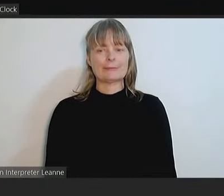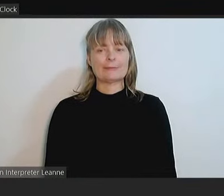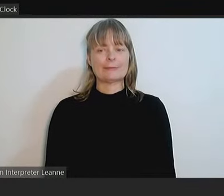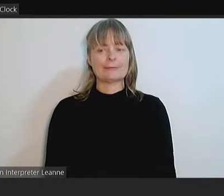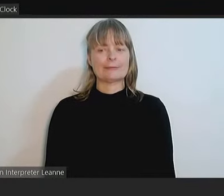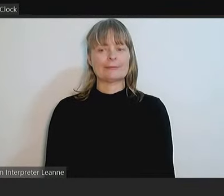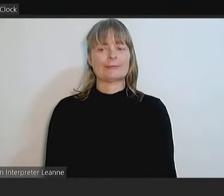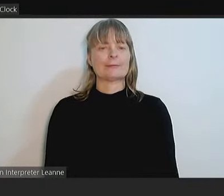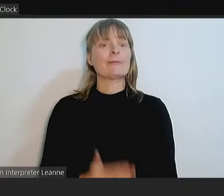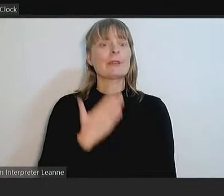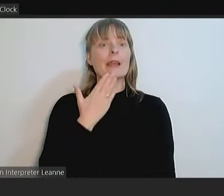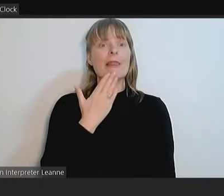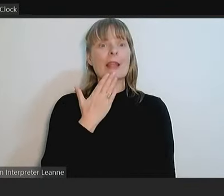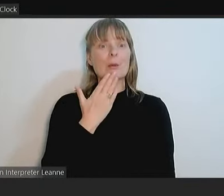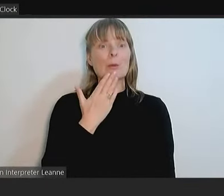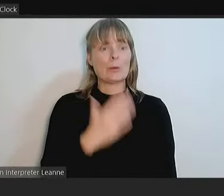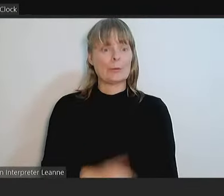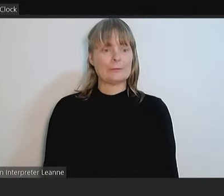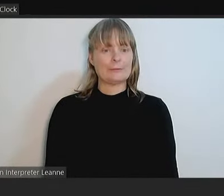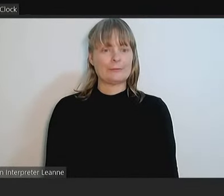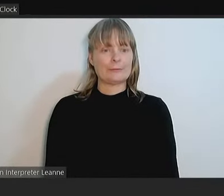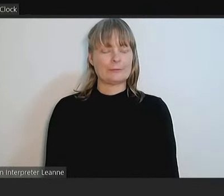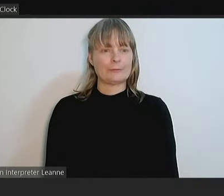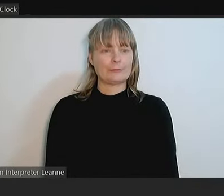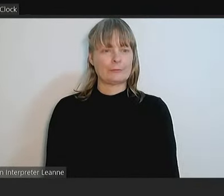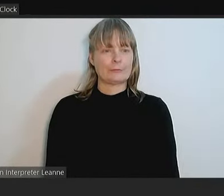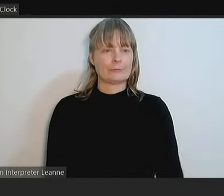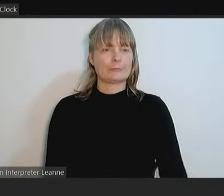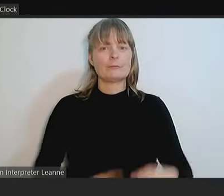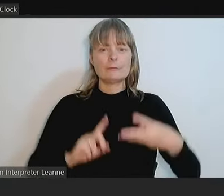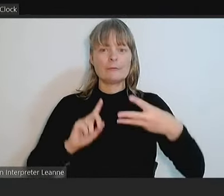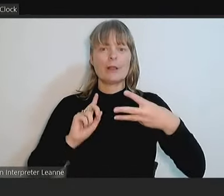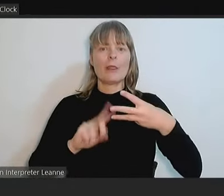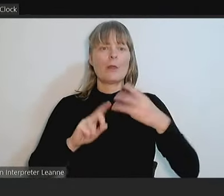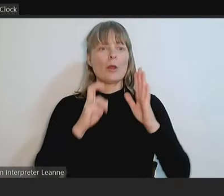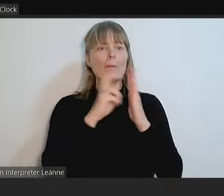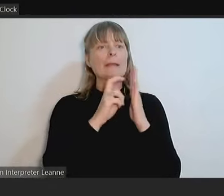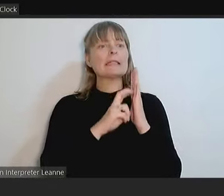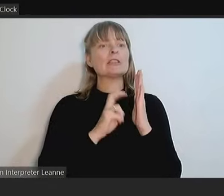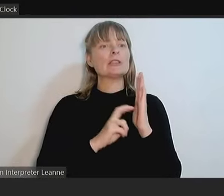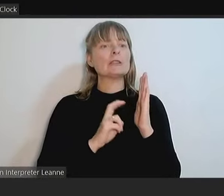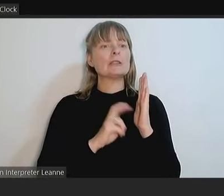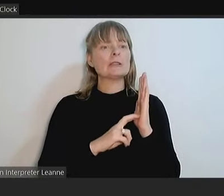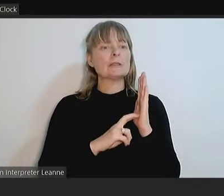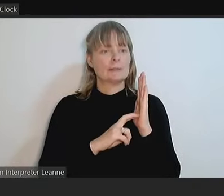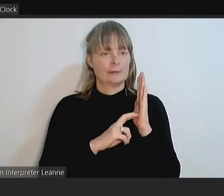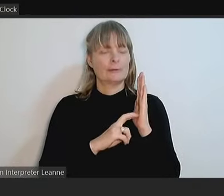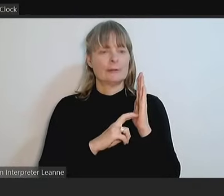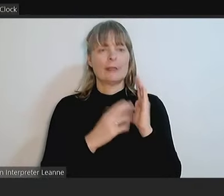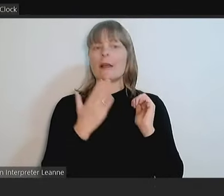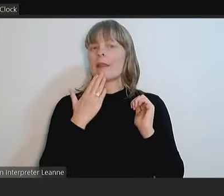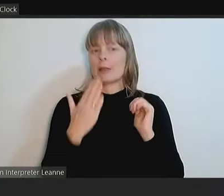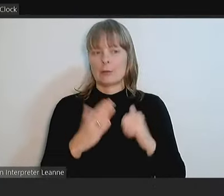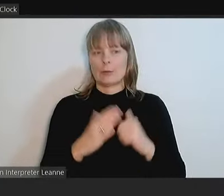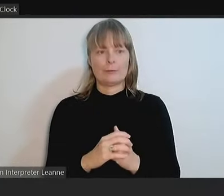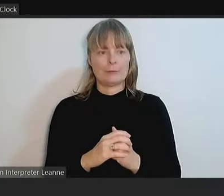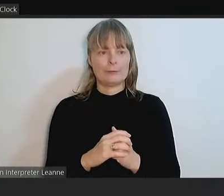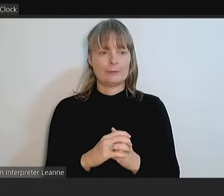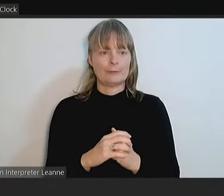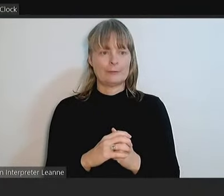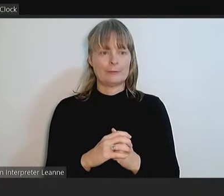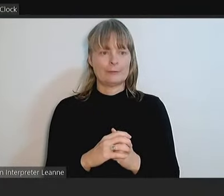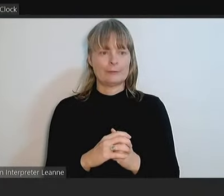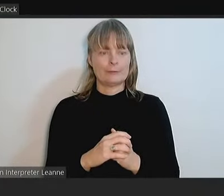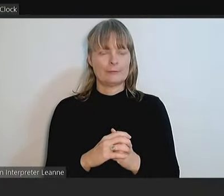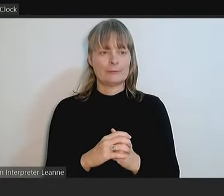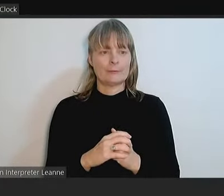Thank you very much. I believe the third petition I have is also from Councillor Messina. Thank Thank you, Mayor. I move a